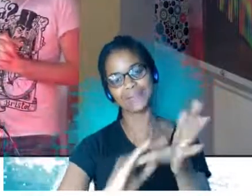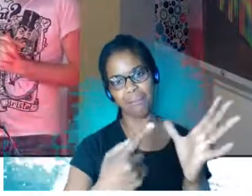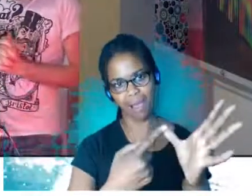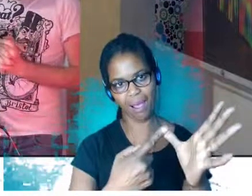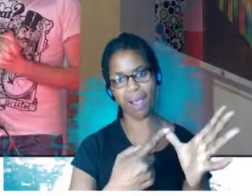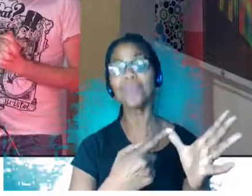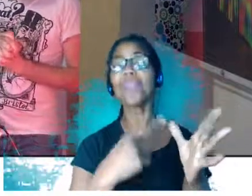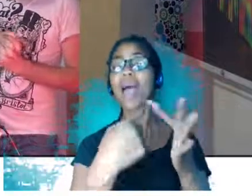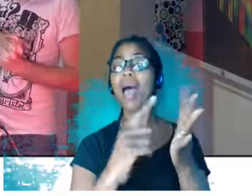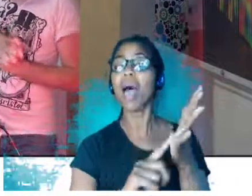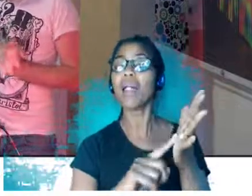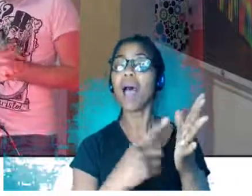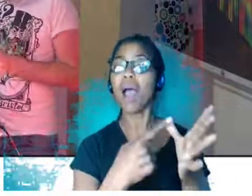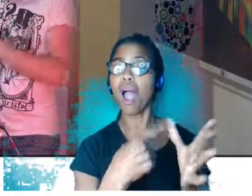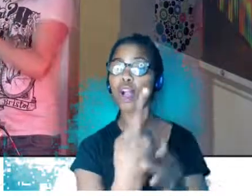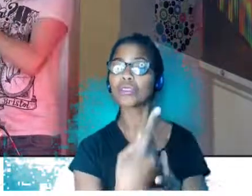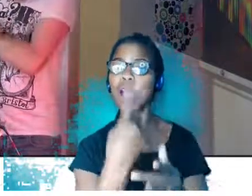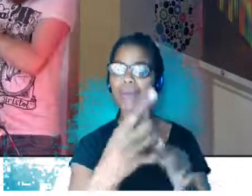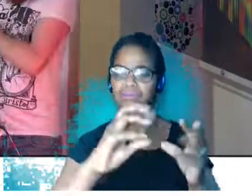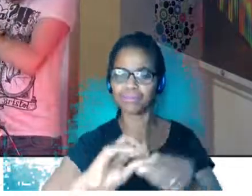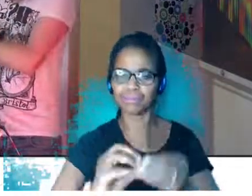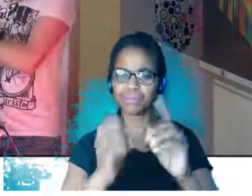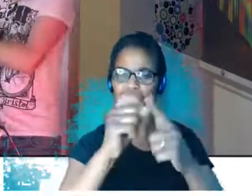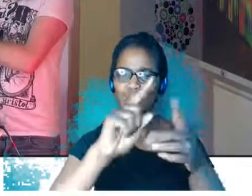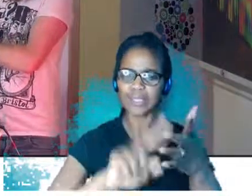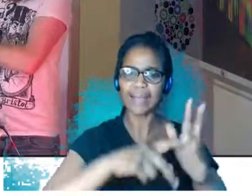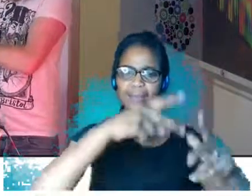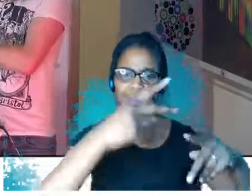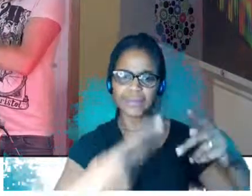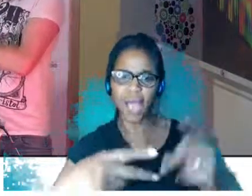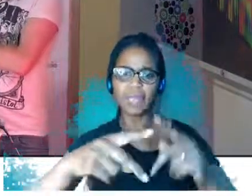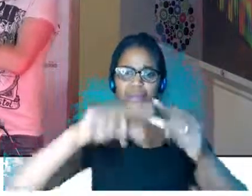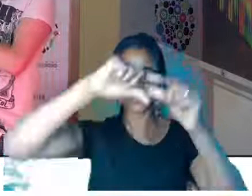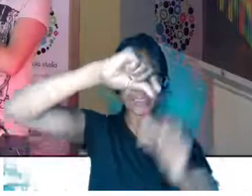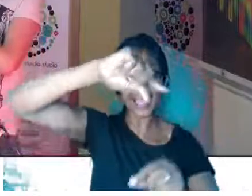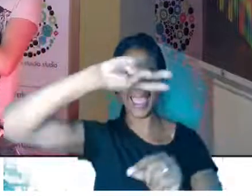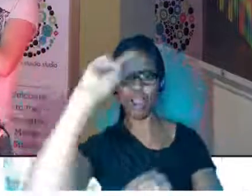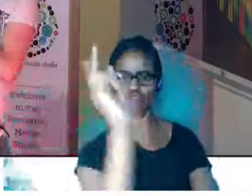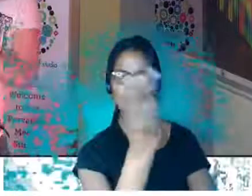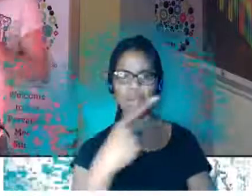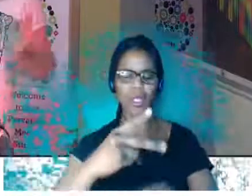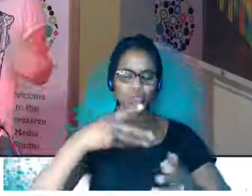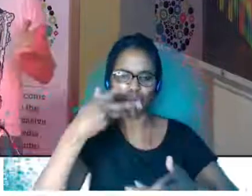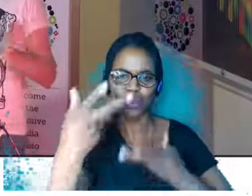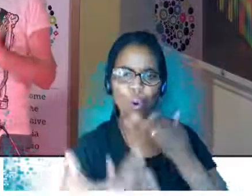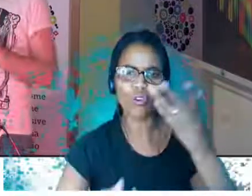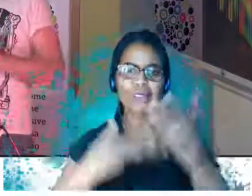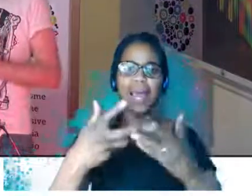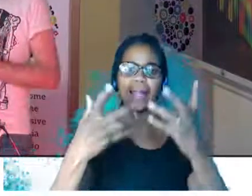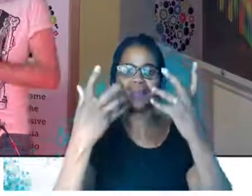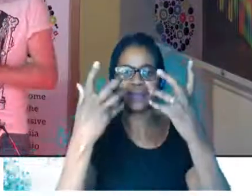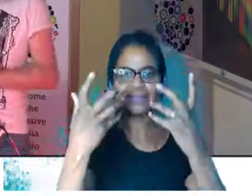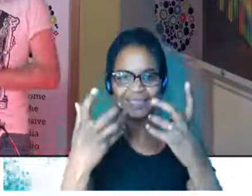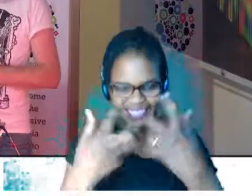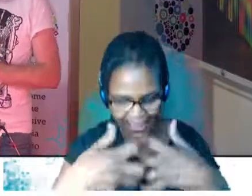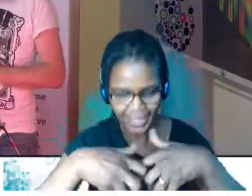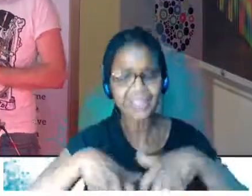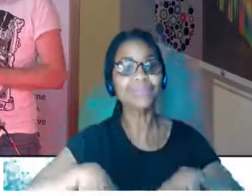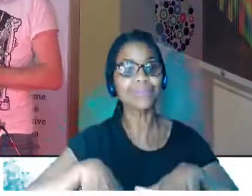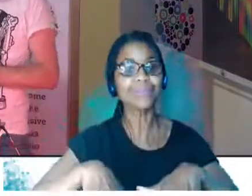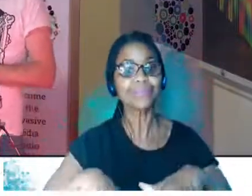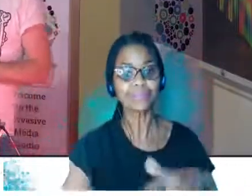combines dance, aerial storytelling, telling and tech. It's hosted in something called Utopia, which is Ella's own